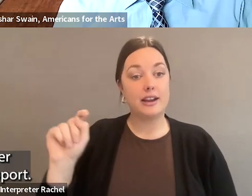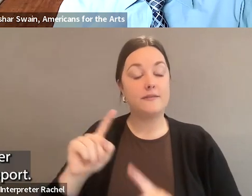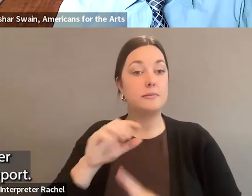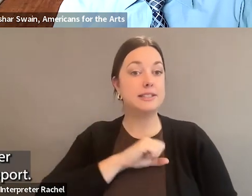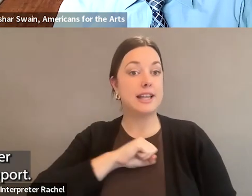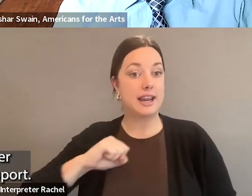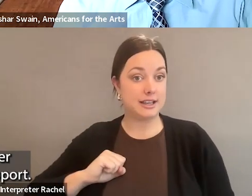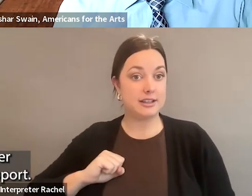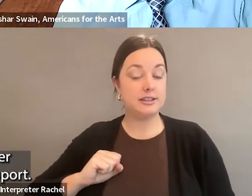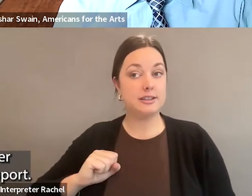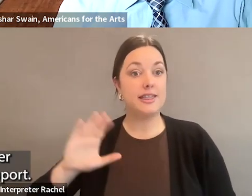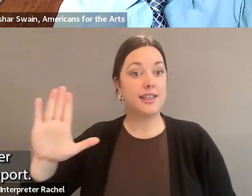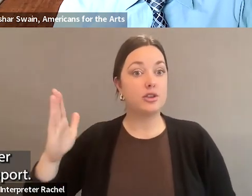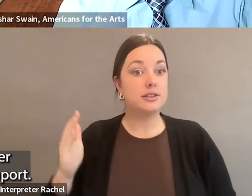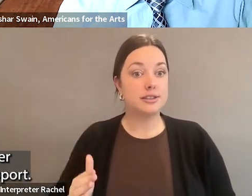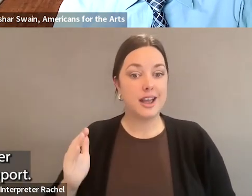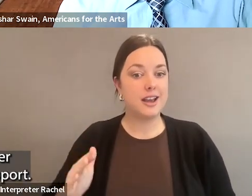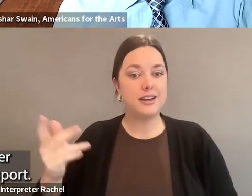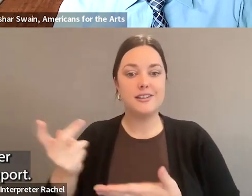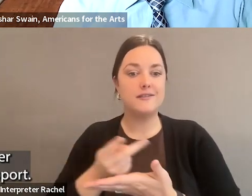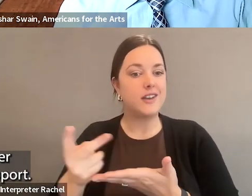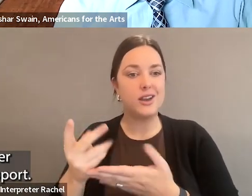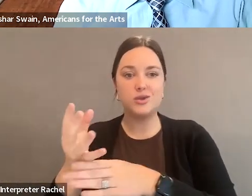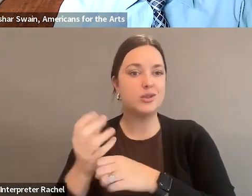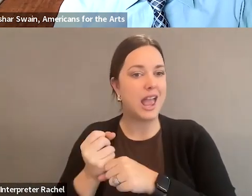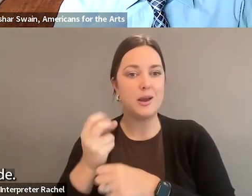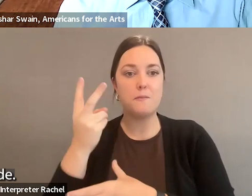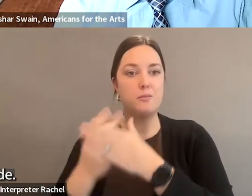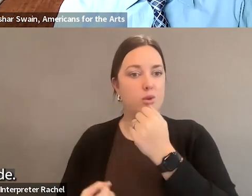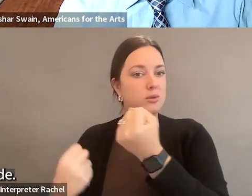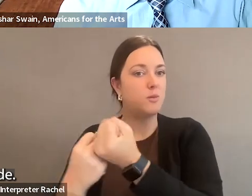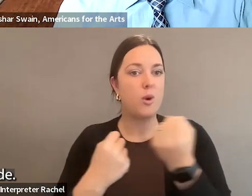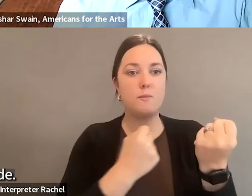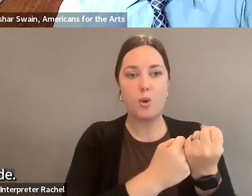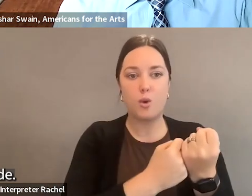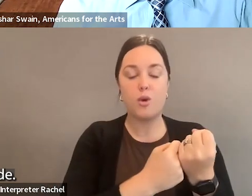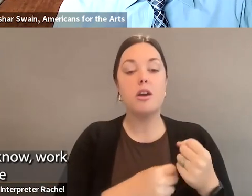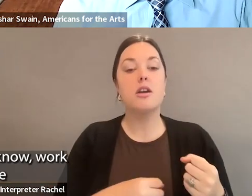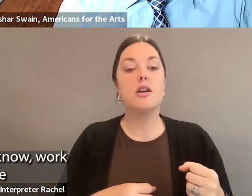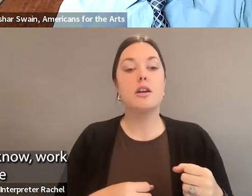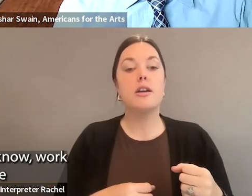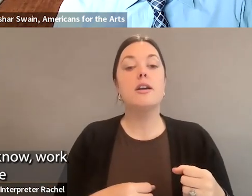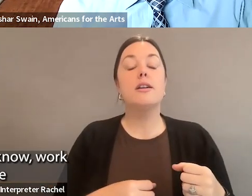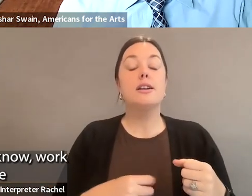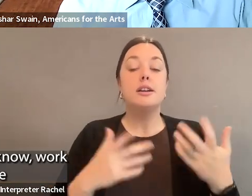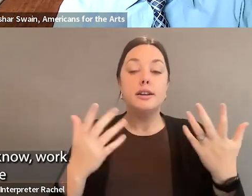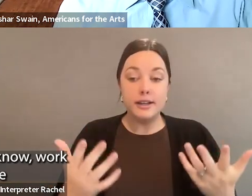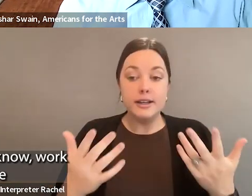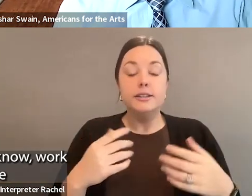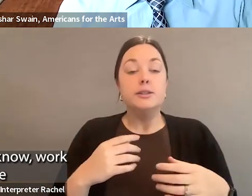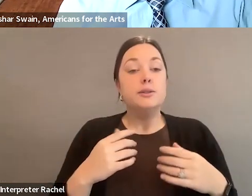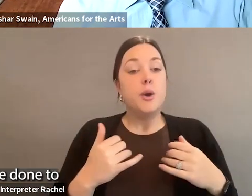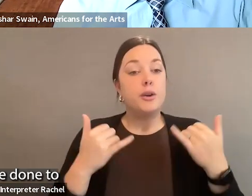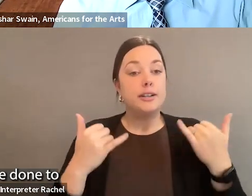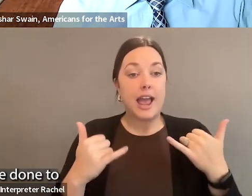failed to garner that bipartisan support on the House side. And so I think that, you know, work